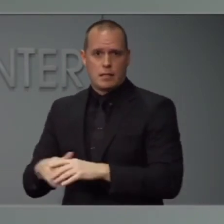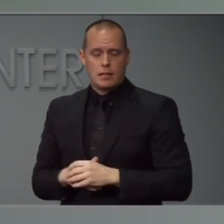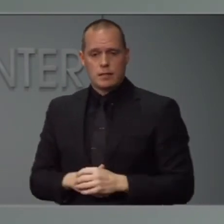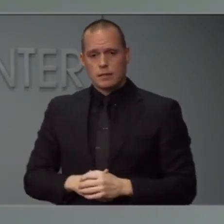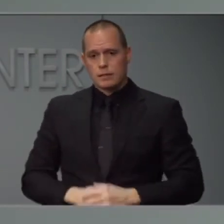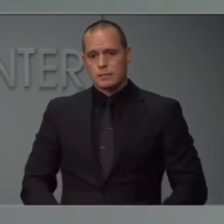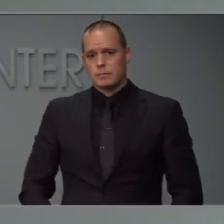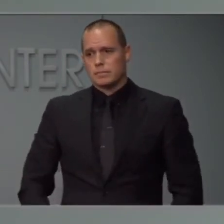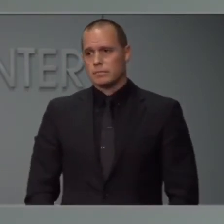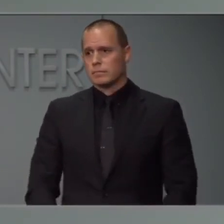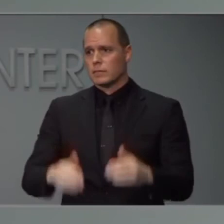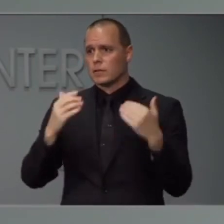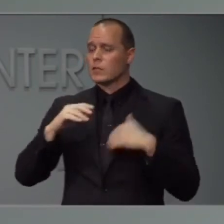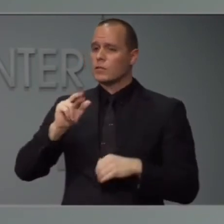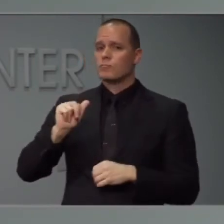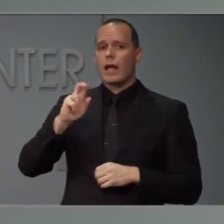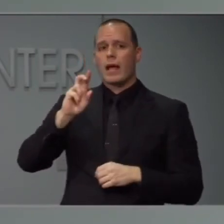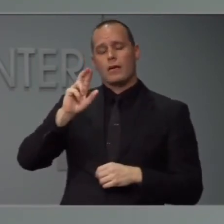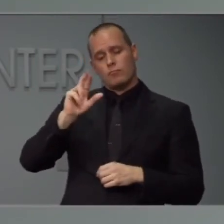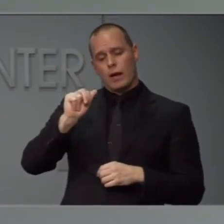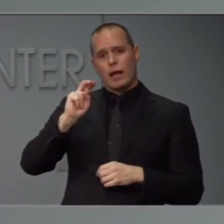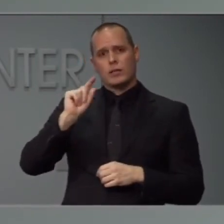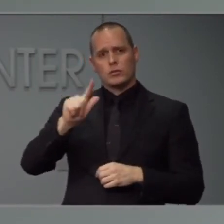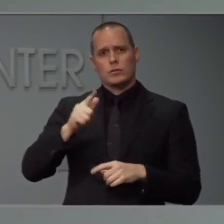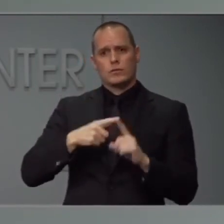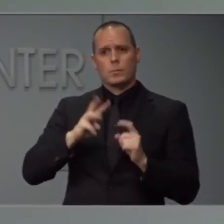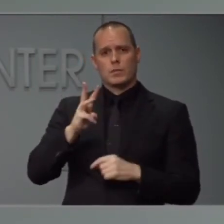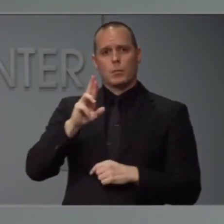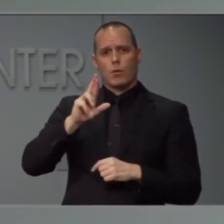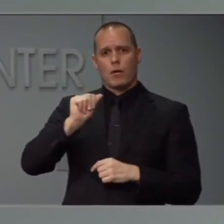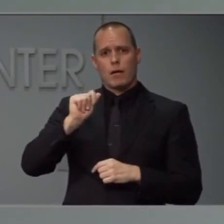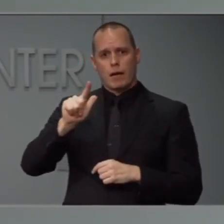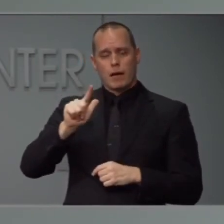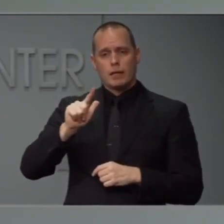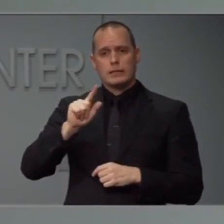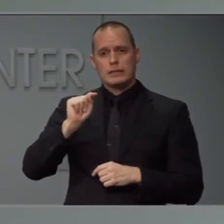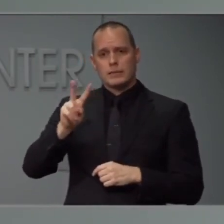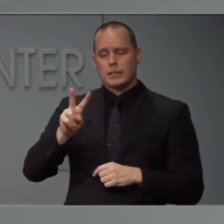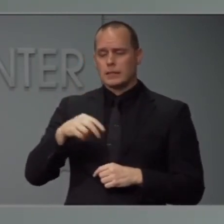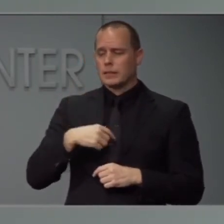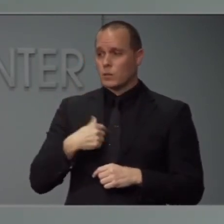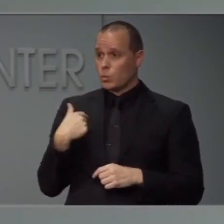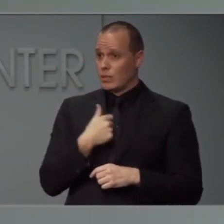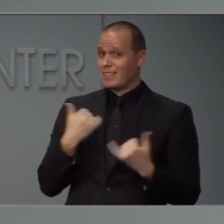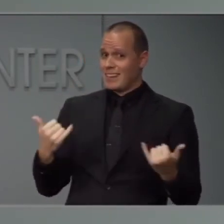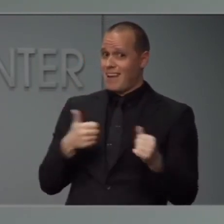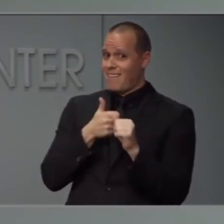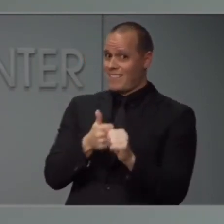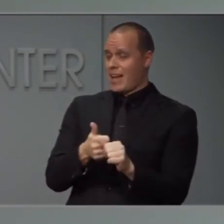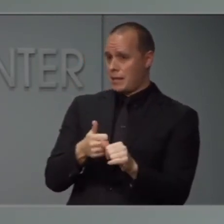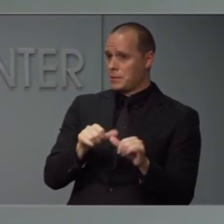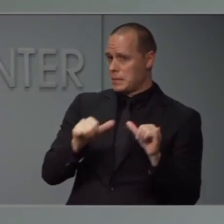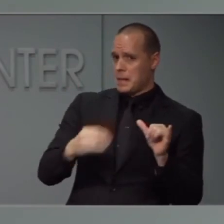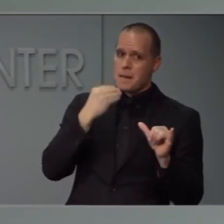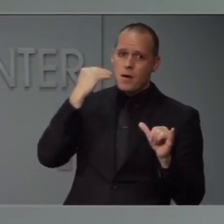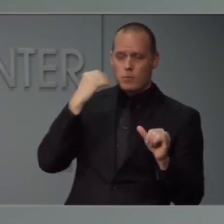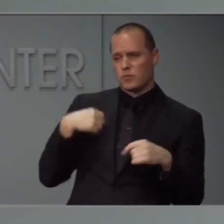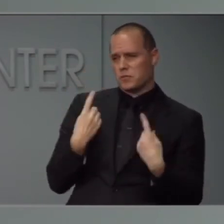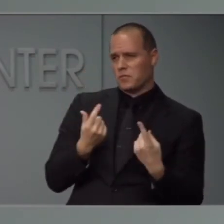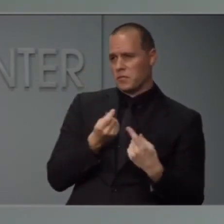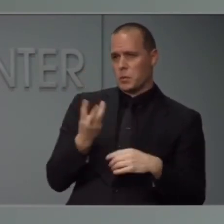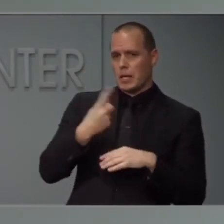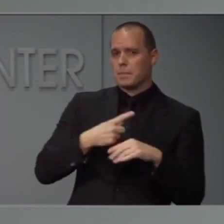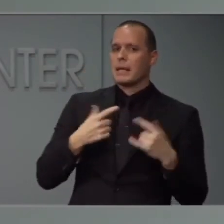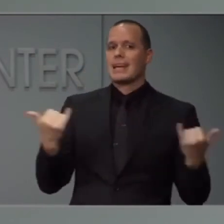Hey, it's Randall Curran, WRAL-TV. I'm wondering, I mean, those of us that have been in this stay at home for a couple of days, now it's going statewide.